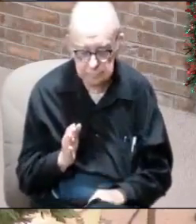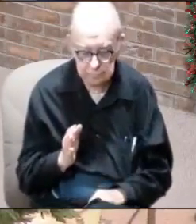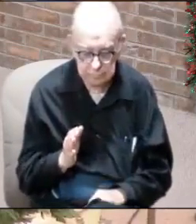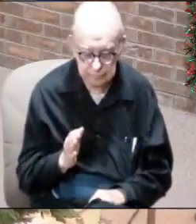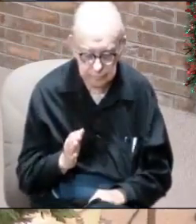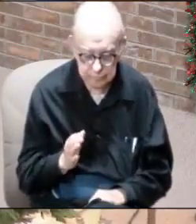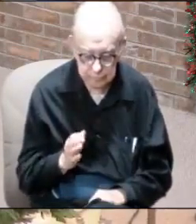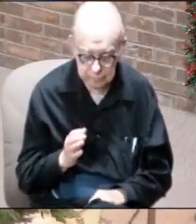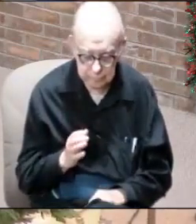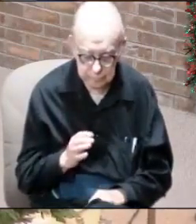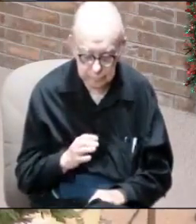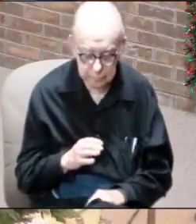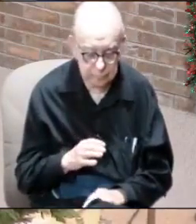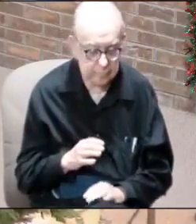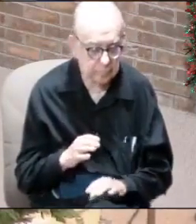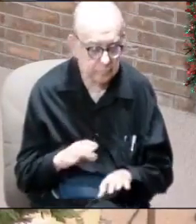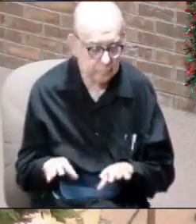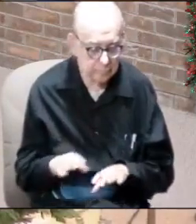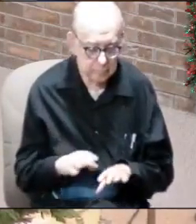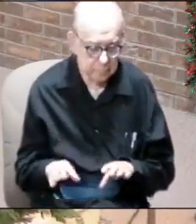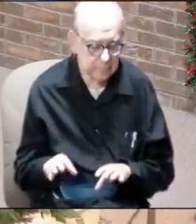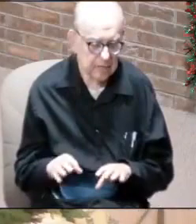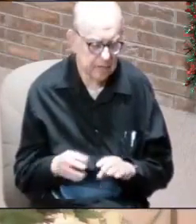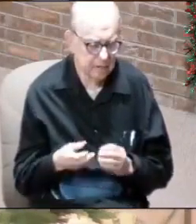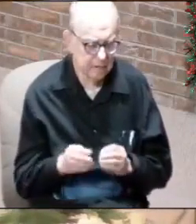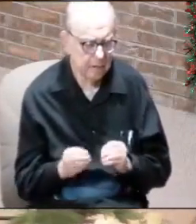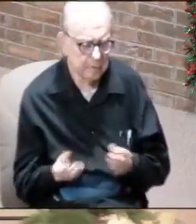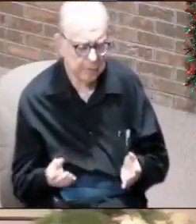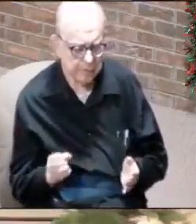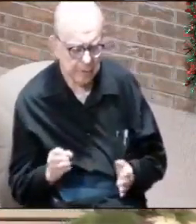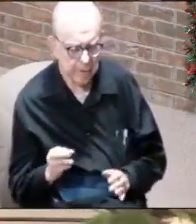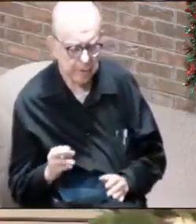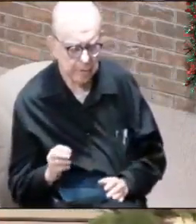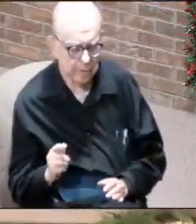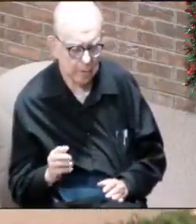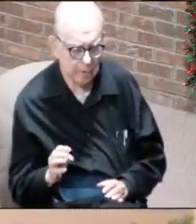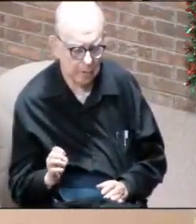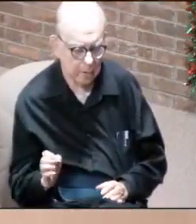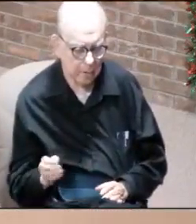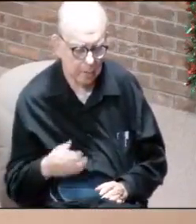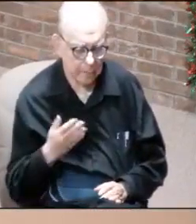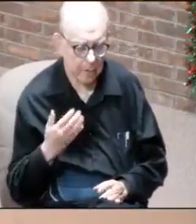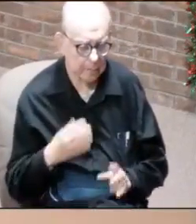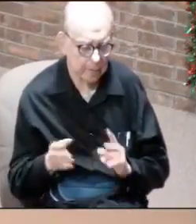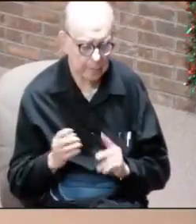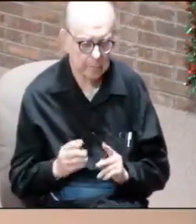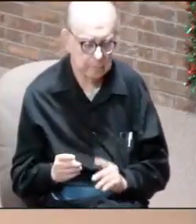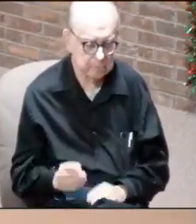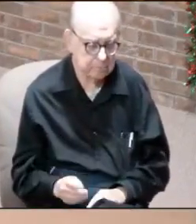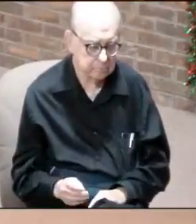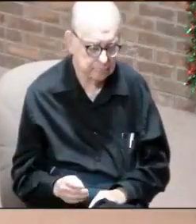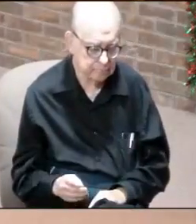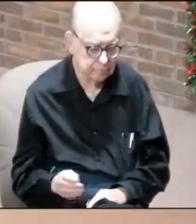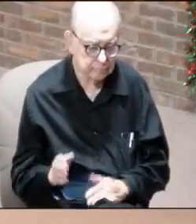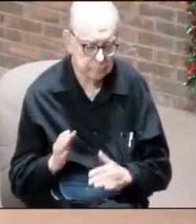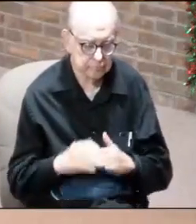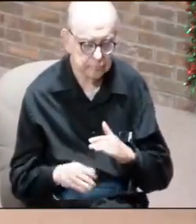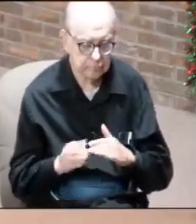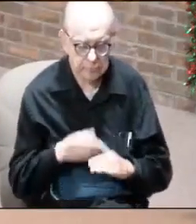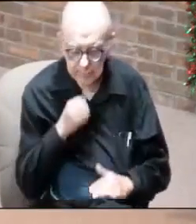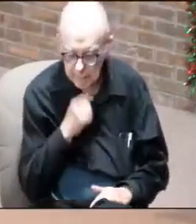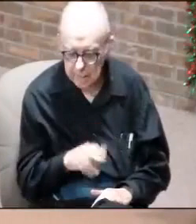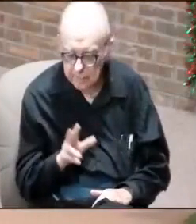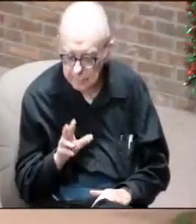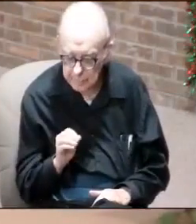And did a survey of young people under the age of